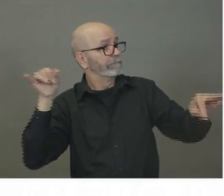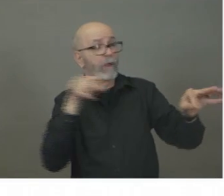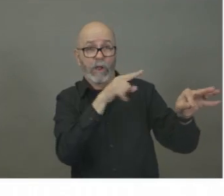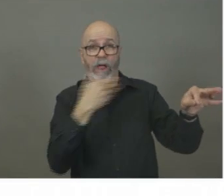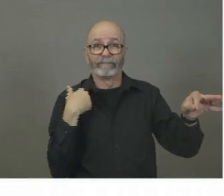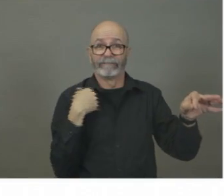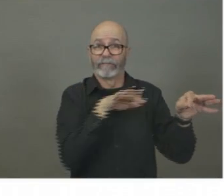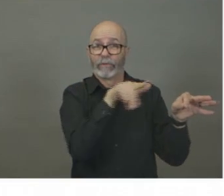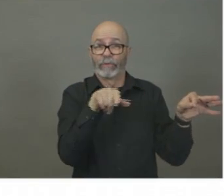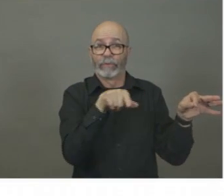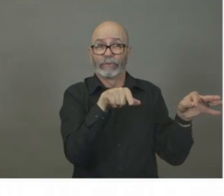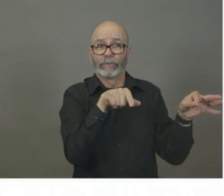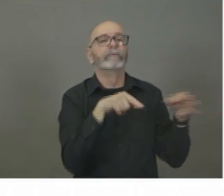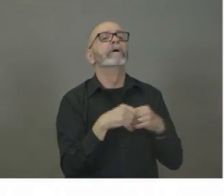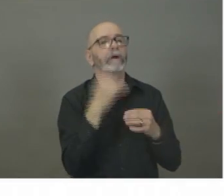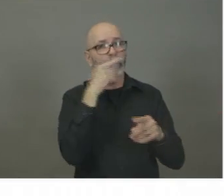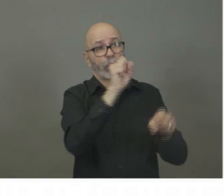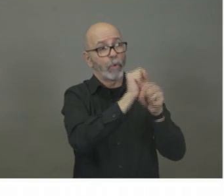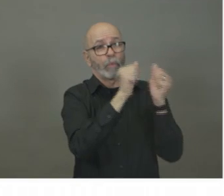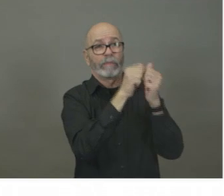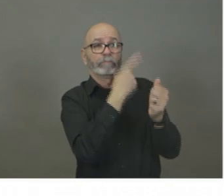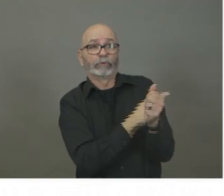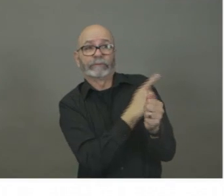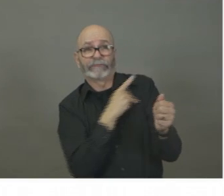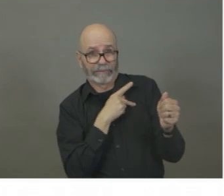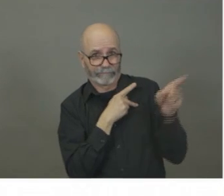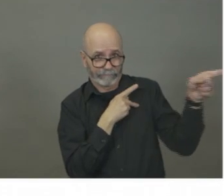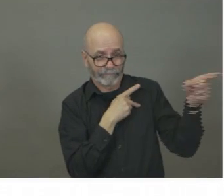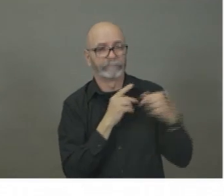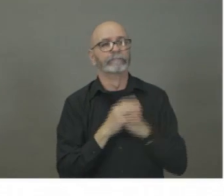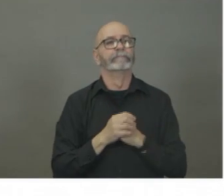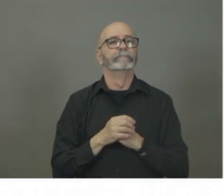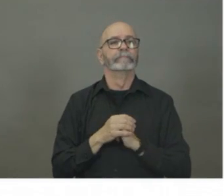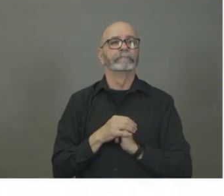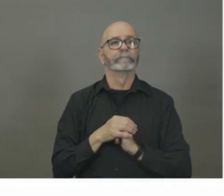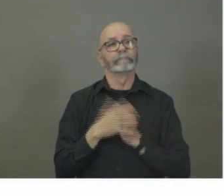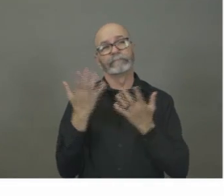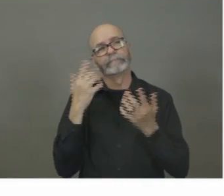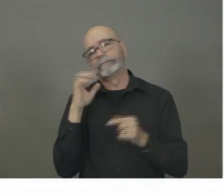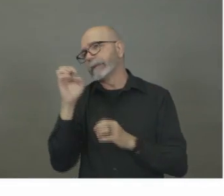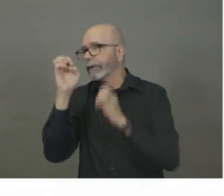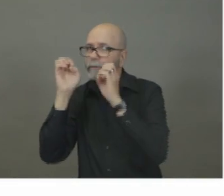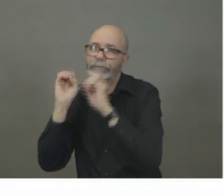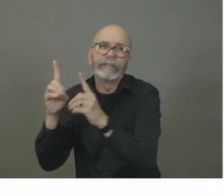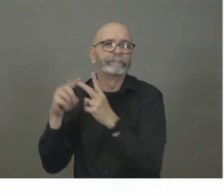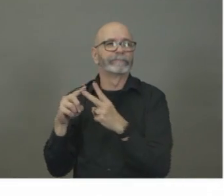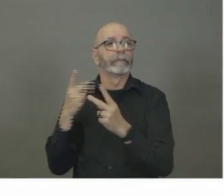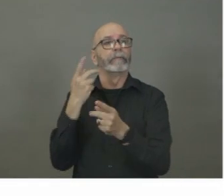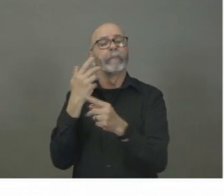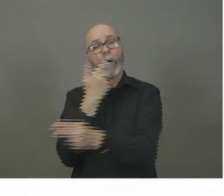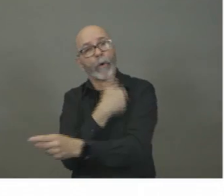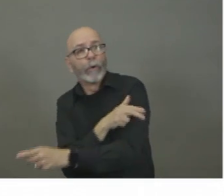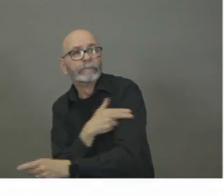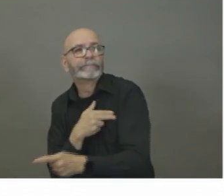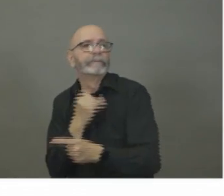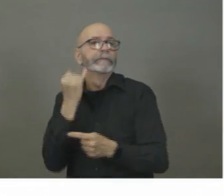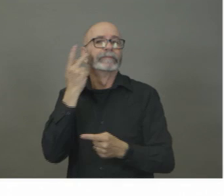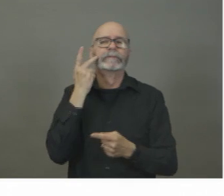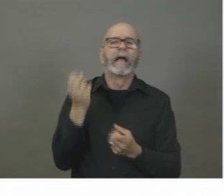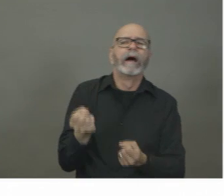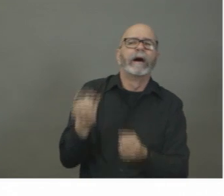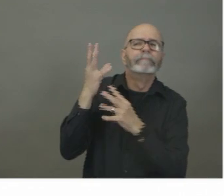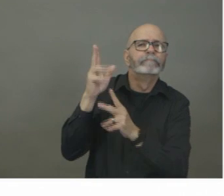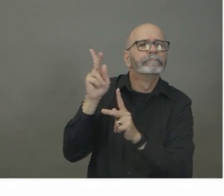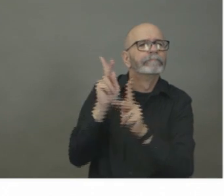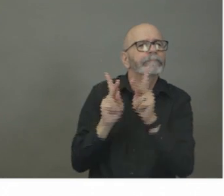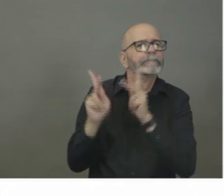care or whether it's the health authority or the education centers across the province to identify the numbers. We believe